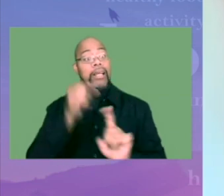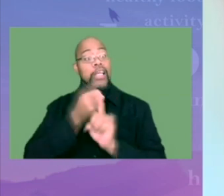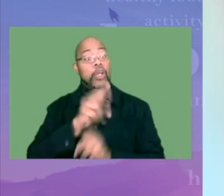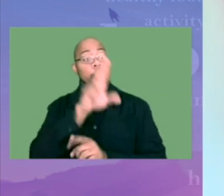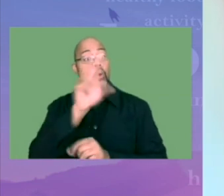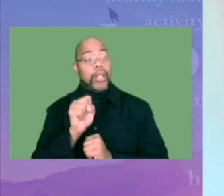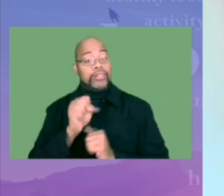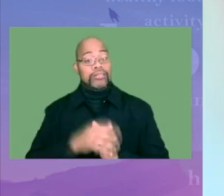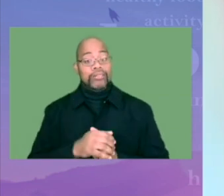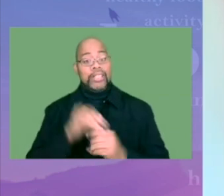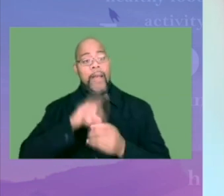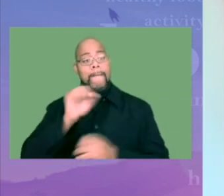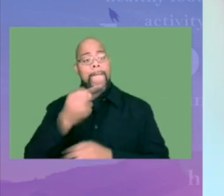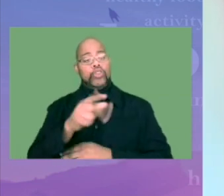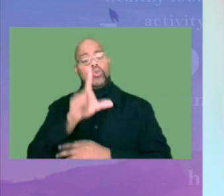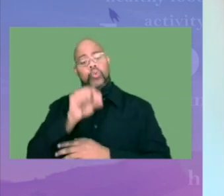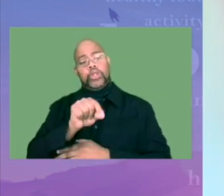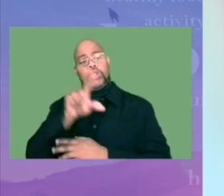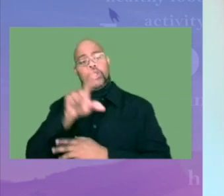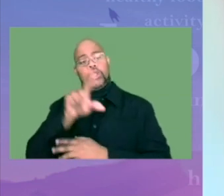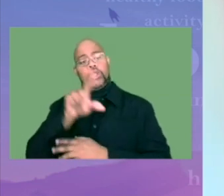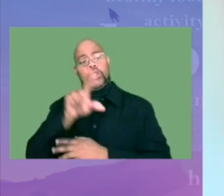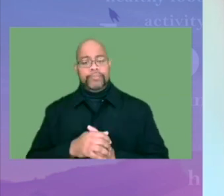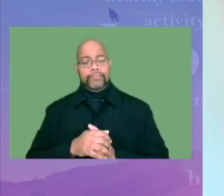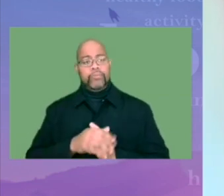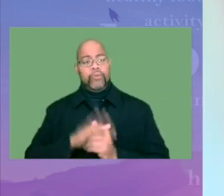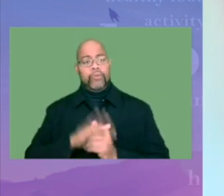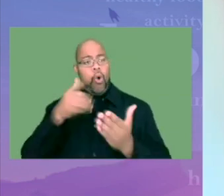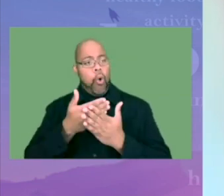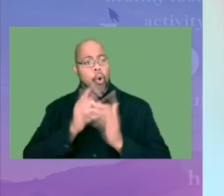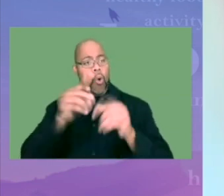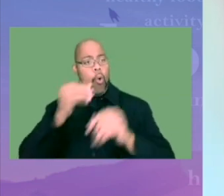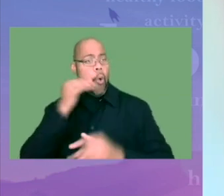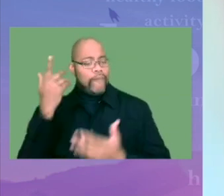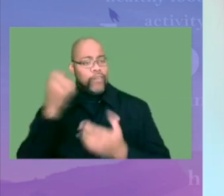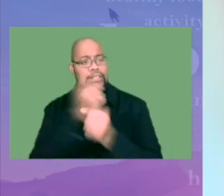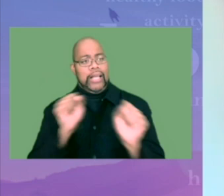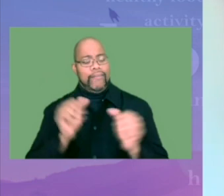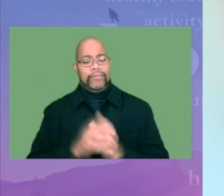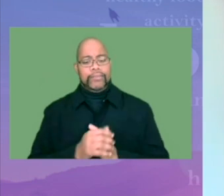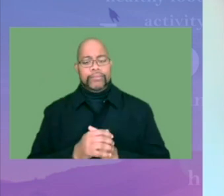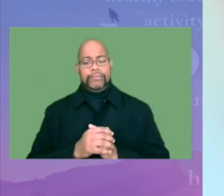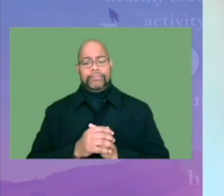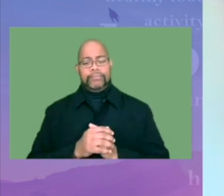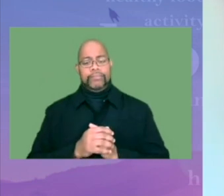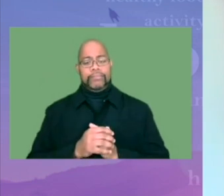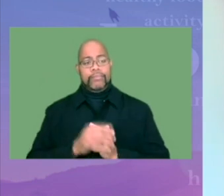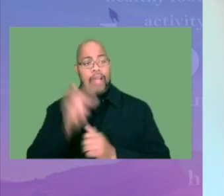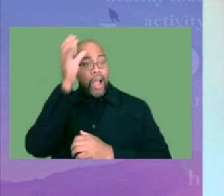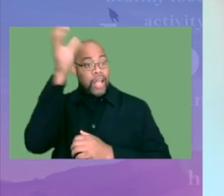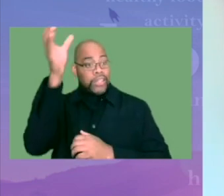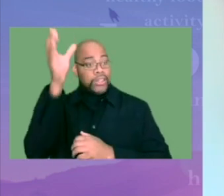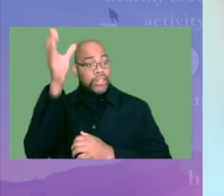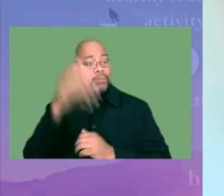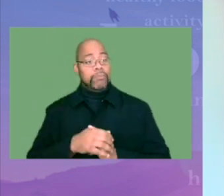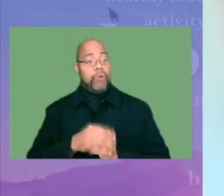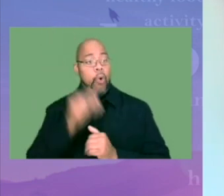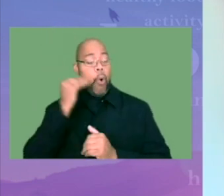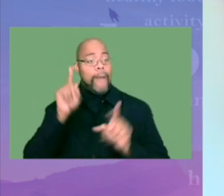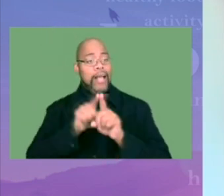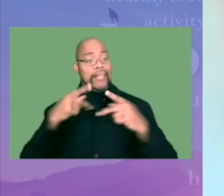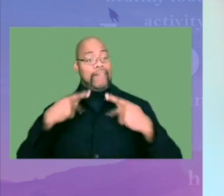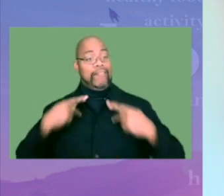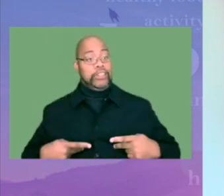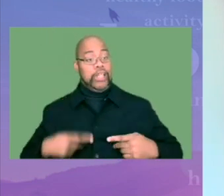When the pandemic hit the U.S. in March of 2020, we all took to our homes for safety. The